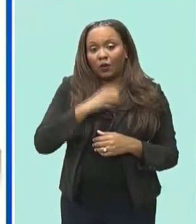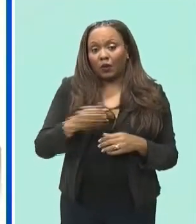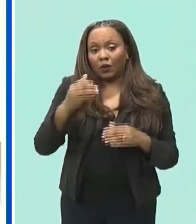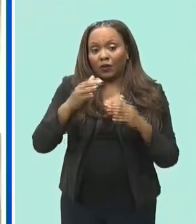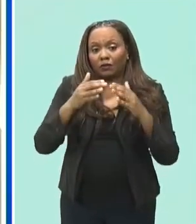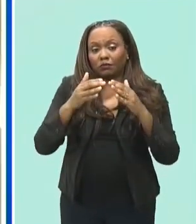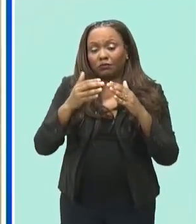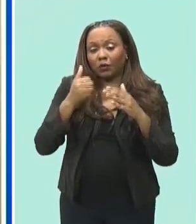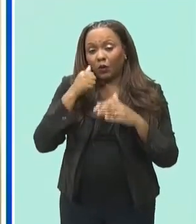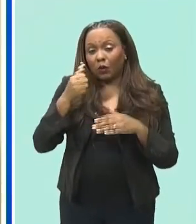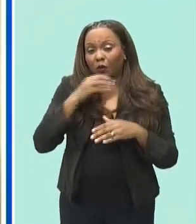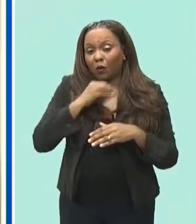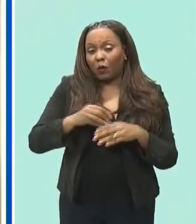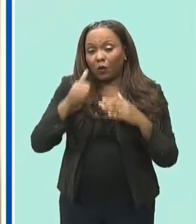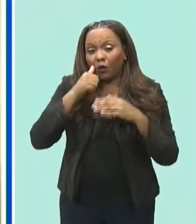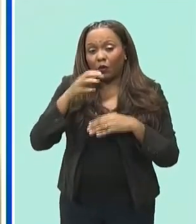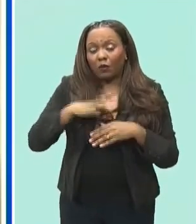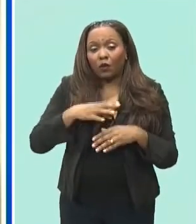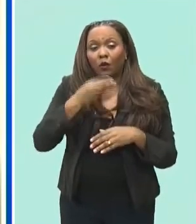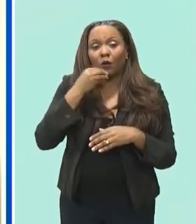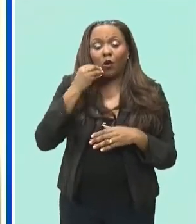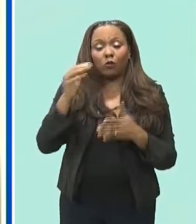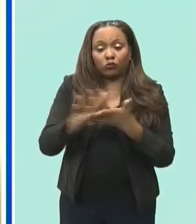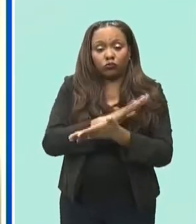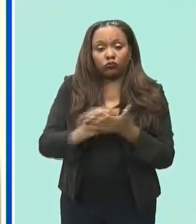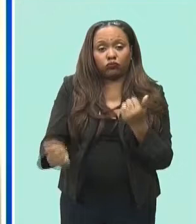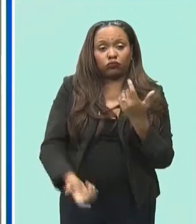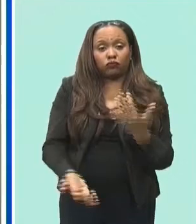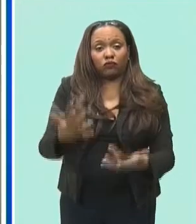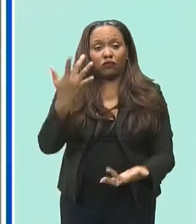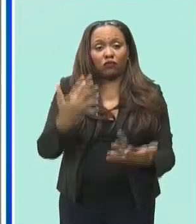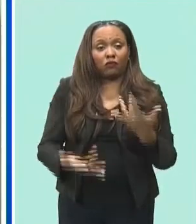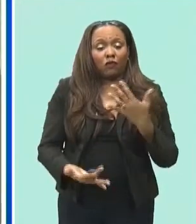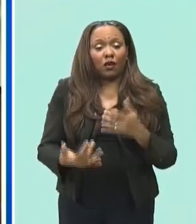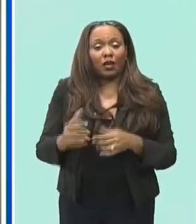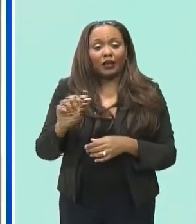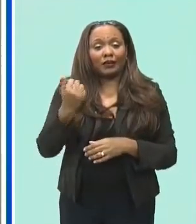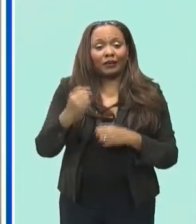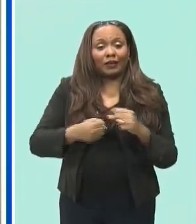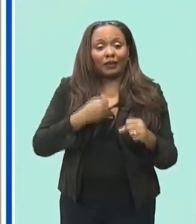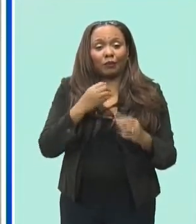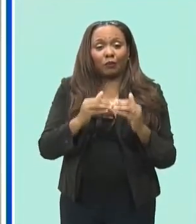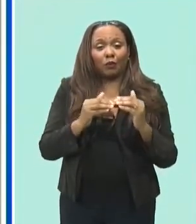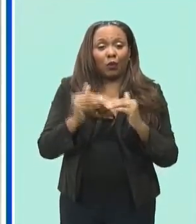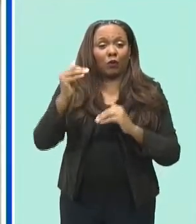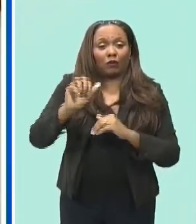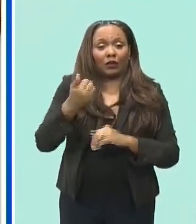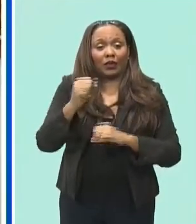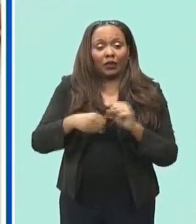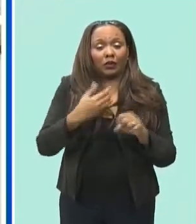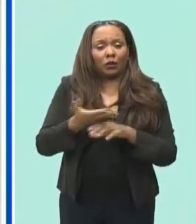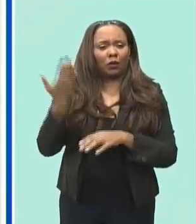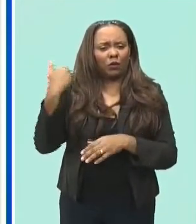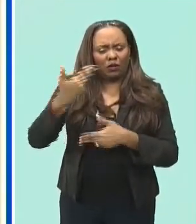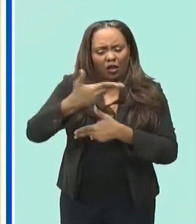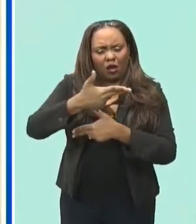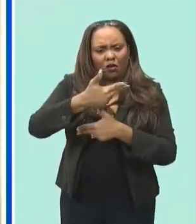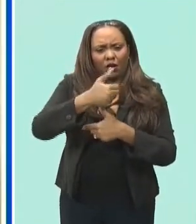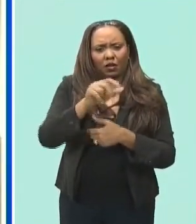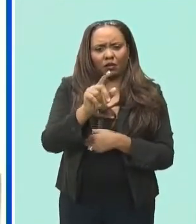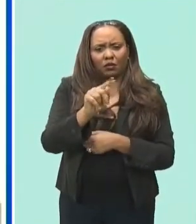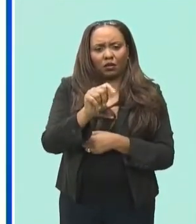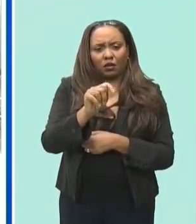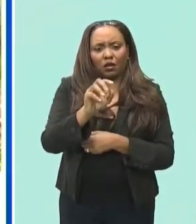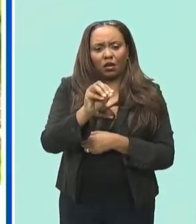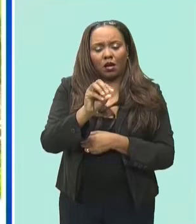citizen lost her home at sergeant's village in christ church during the passage of hurricane tomas over a decade ago mr ford who is